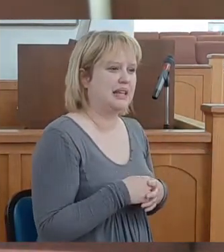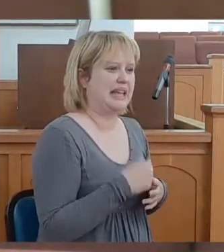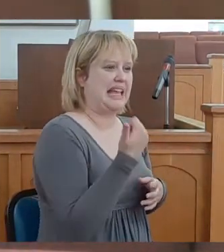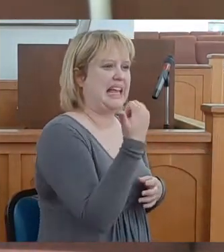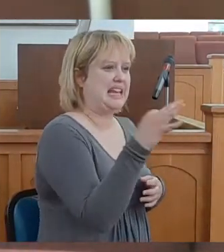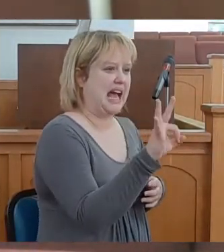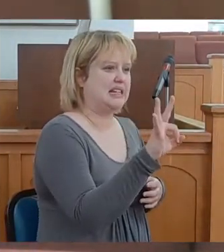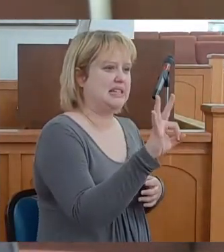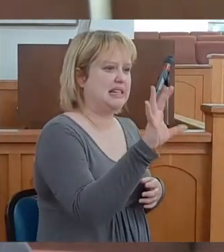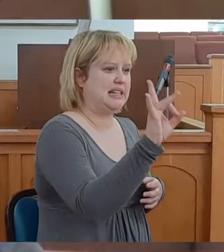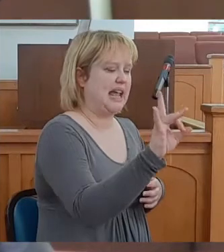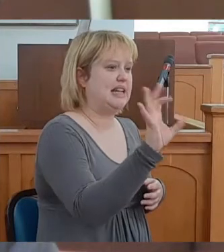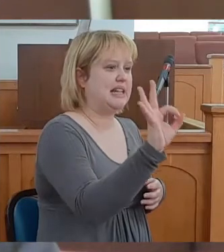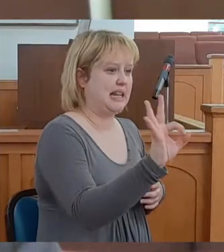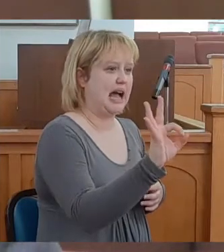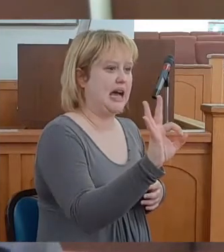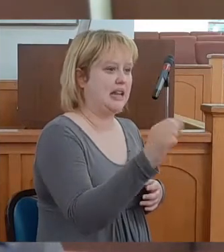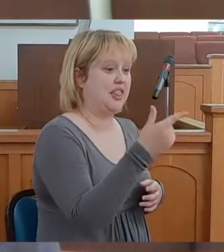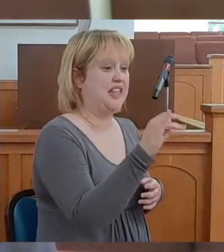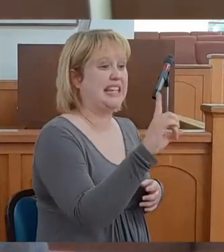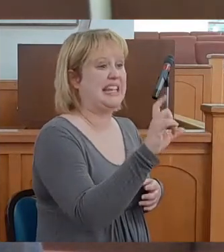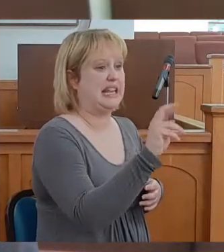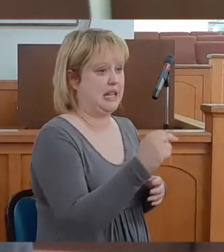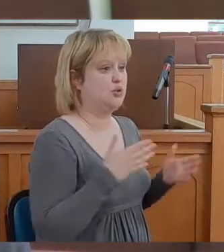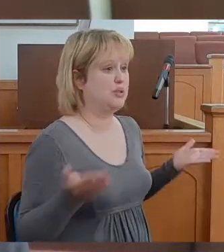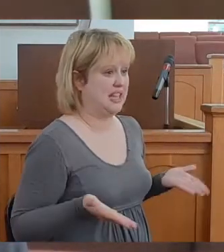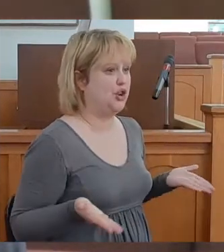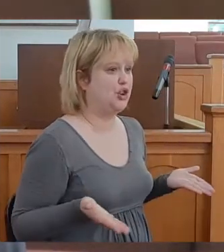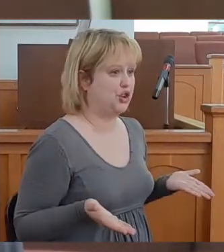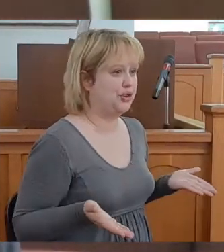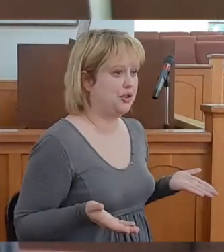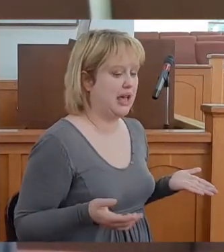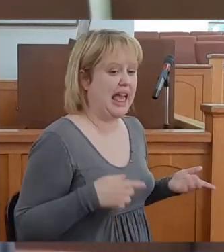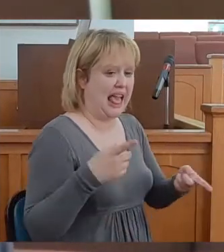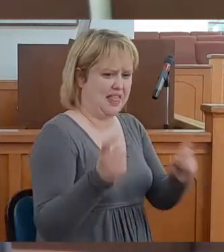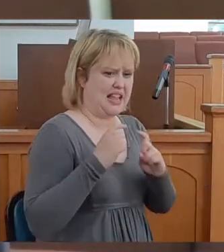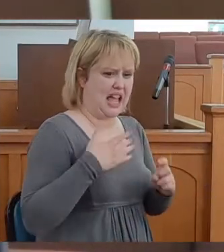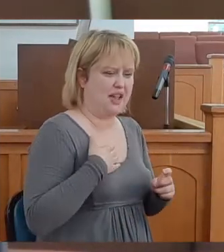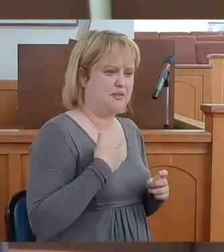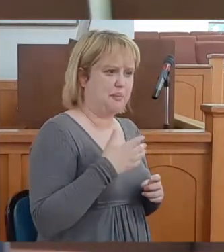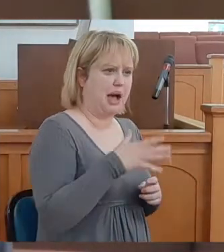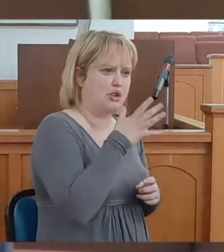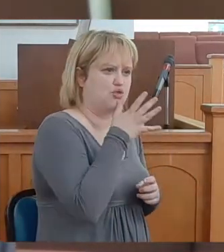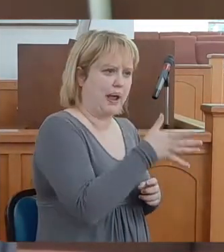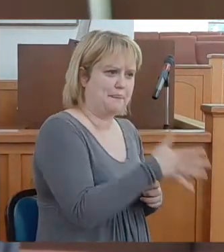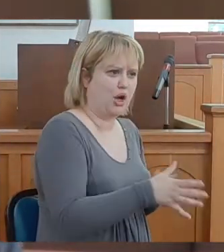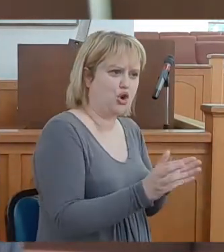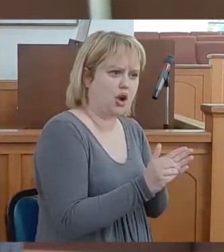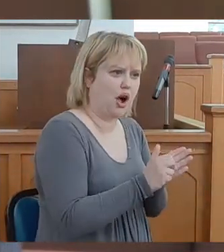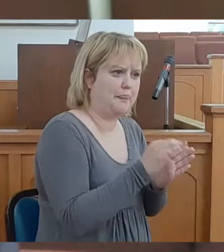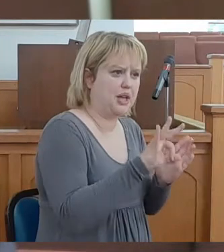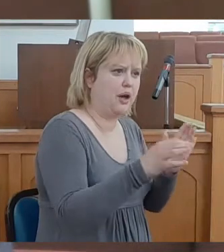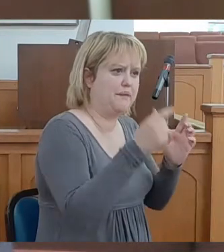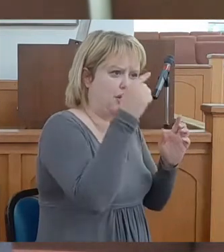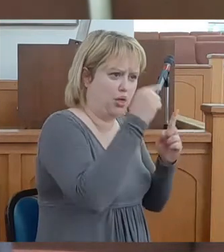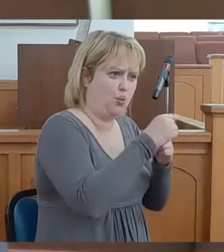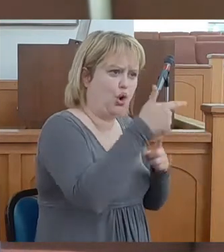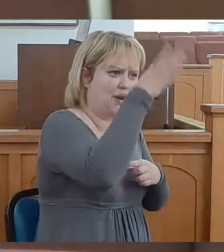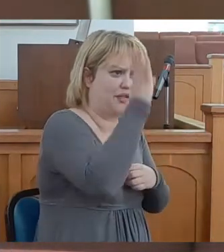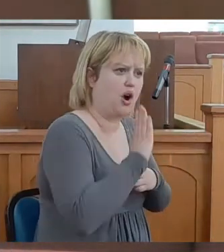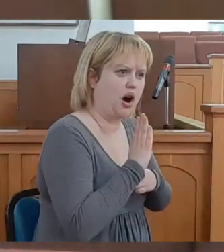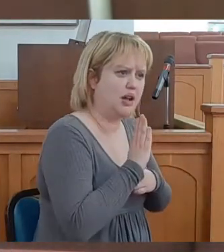1989, the Gideons was here. And they gave my grandmother a copy of the Word of God.